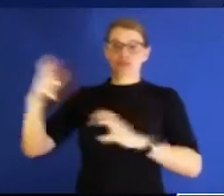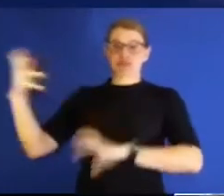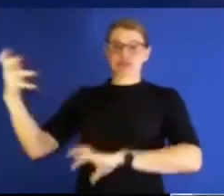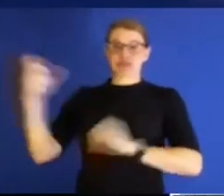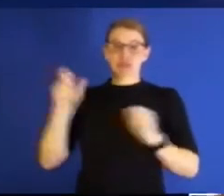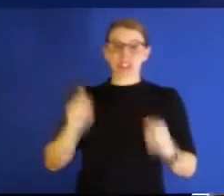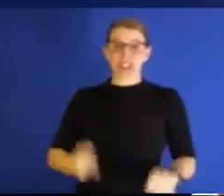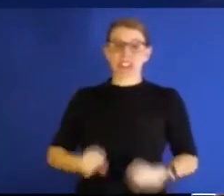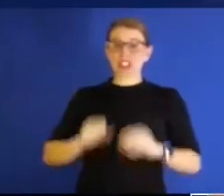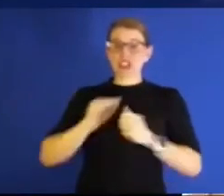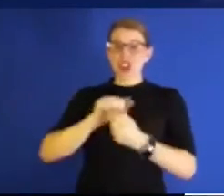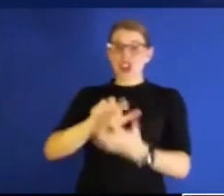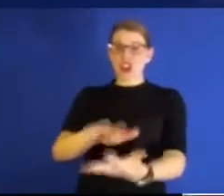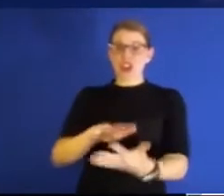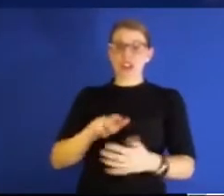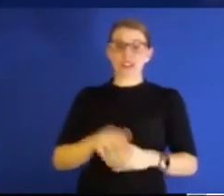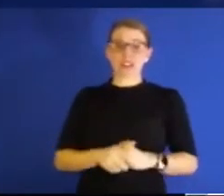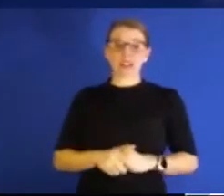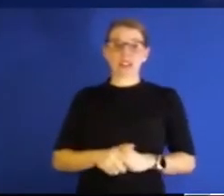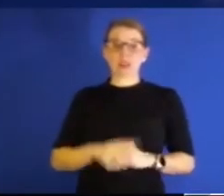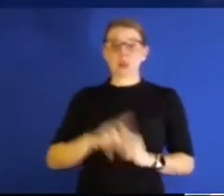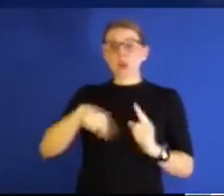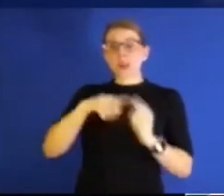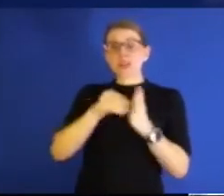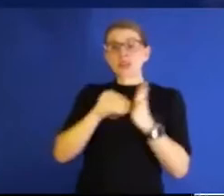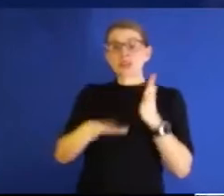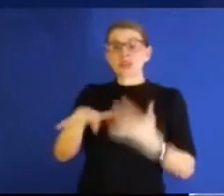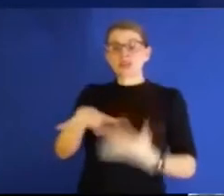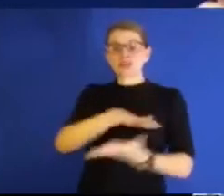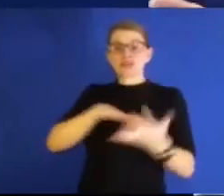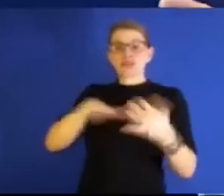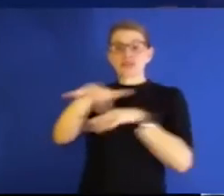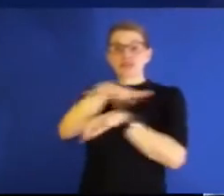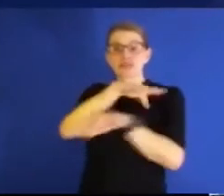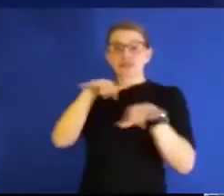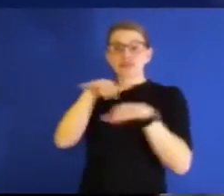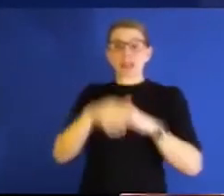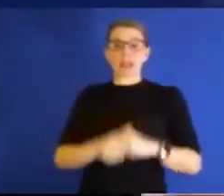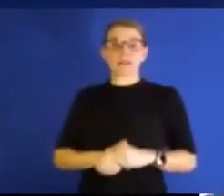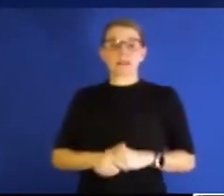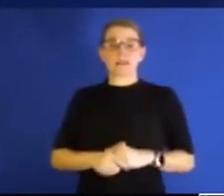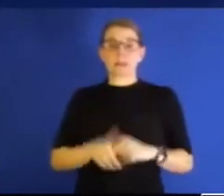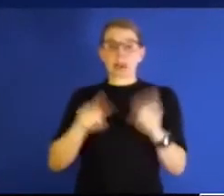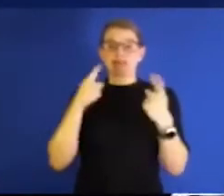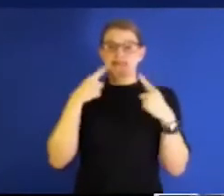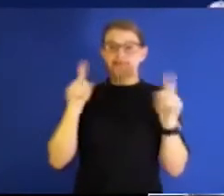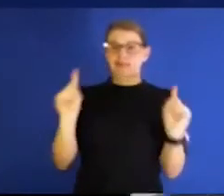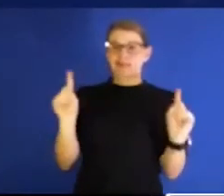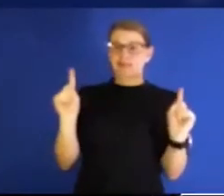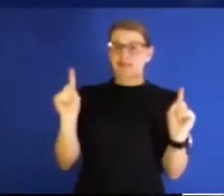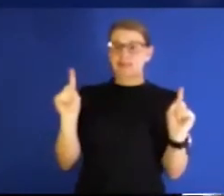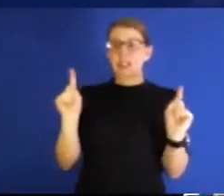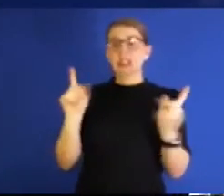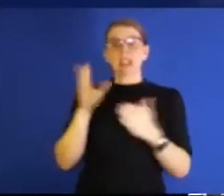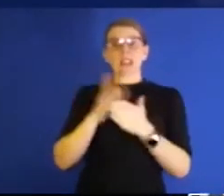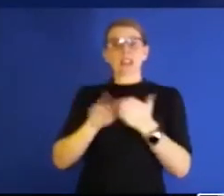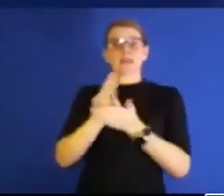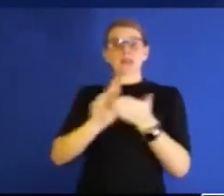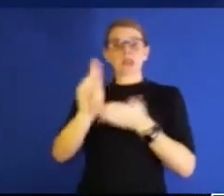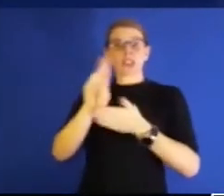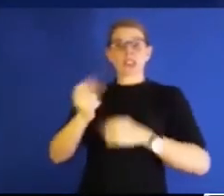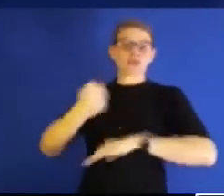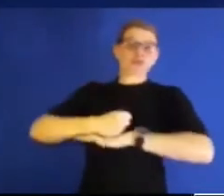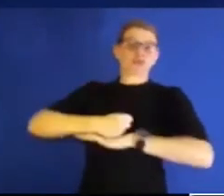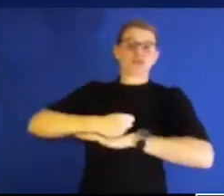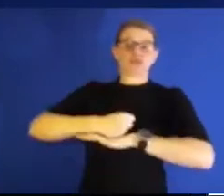disease, tend to get together a lot. It's a pretty remarkable achievement. And you see that in other schools where they've had to shut down or have to do different things. The community's been at odds.